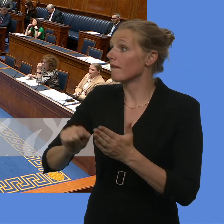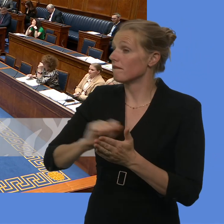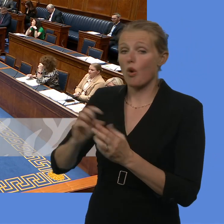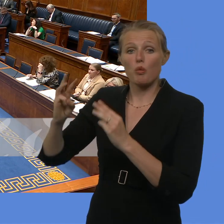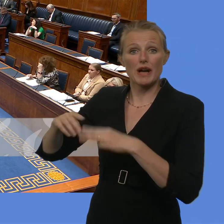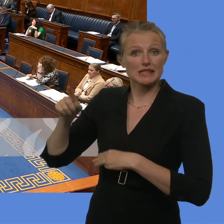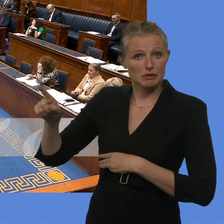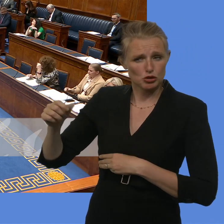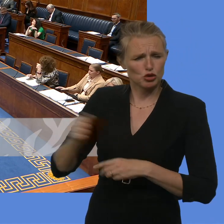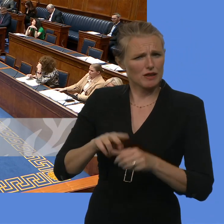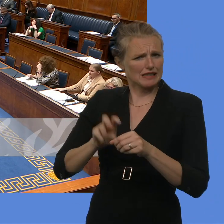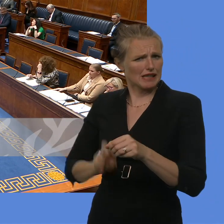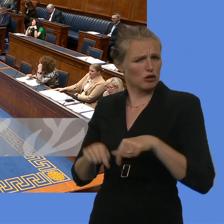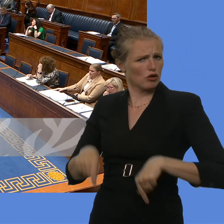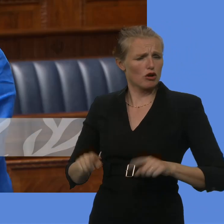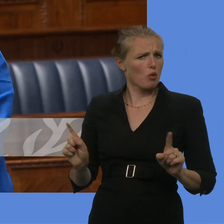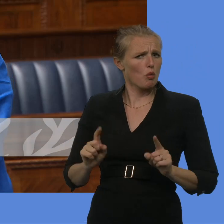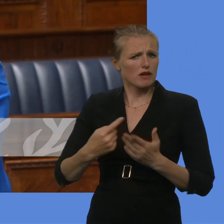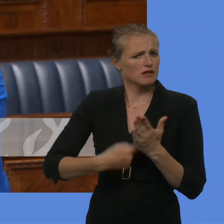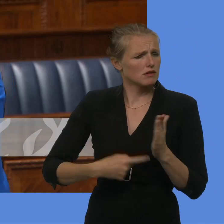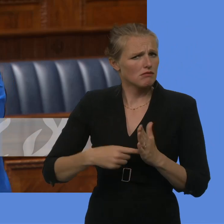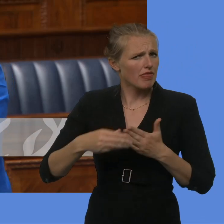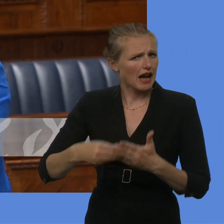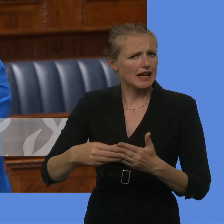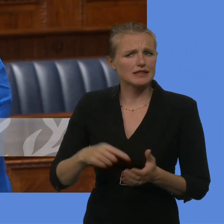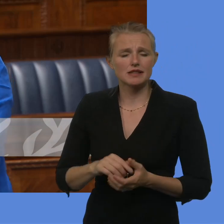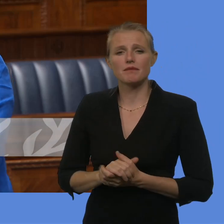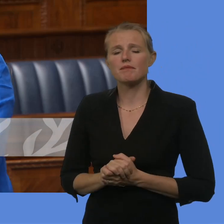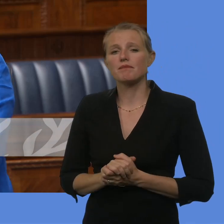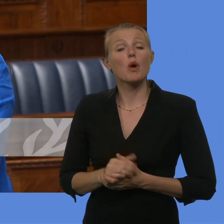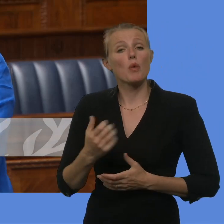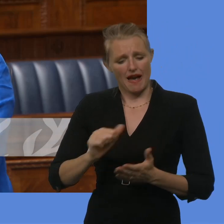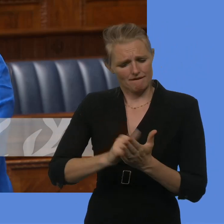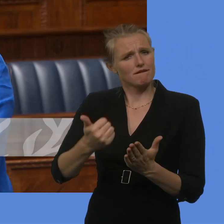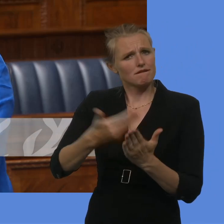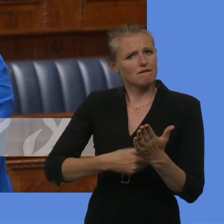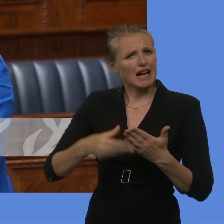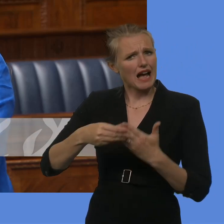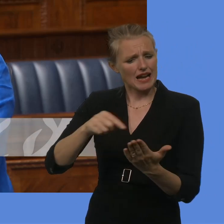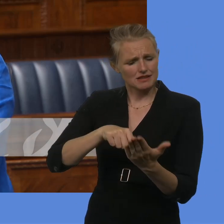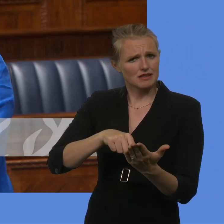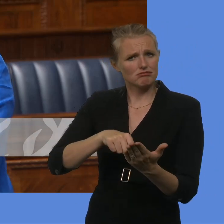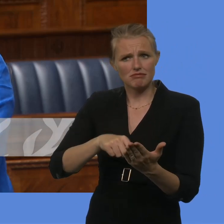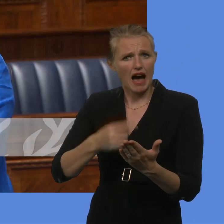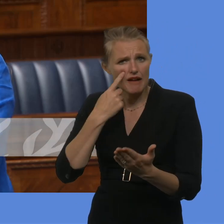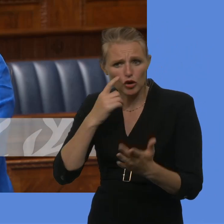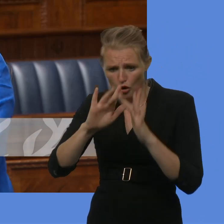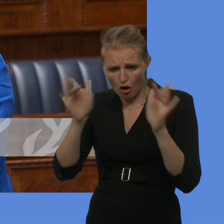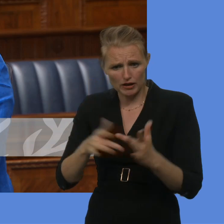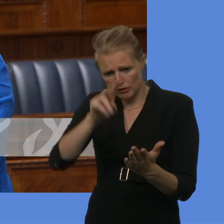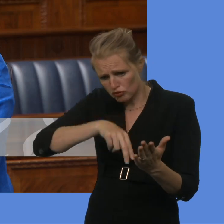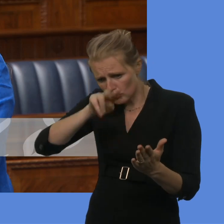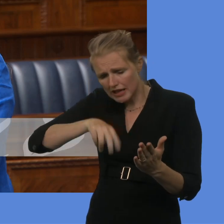you, Mr. Speaker. Speaker. There is guidance that has been published. That guidance is online. is available for everybody to take a look at.